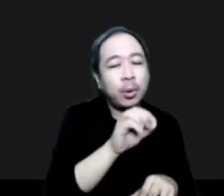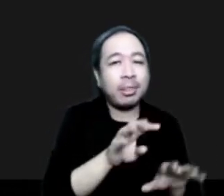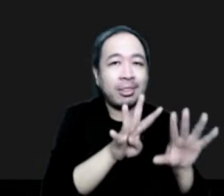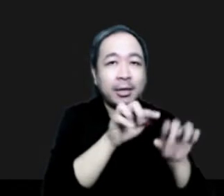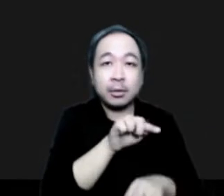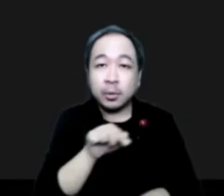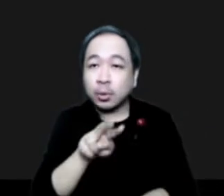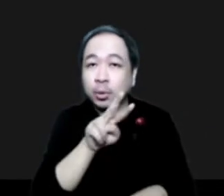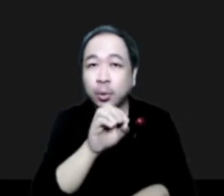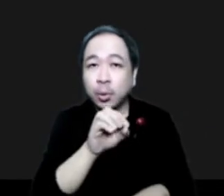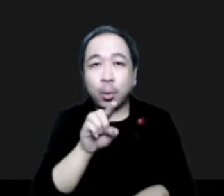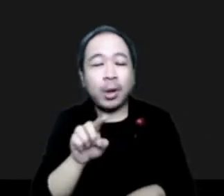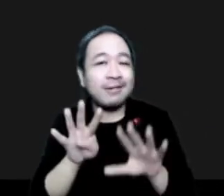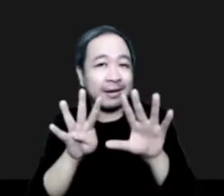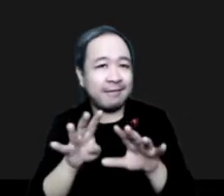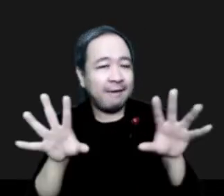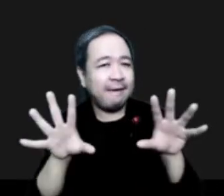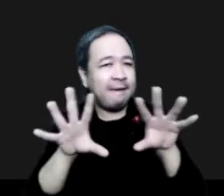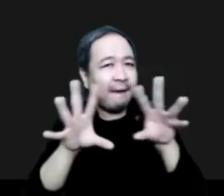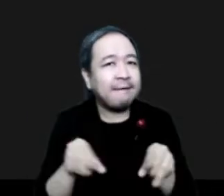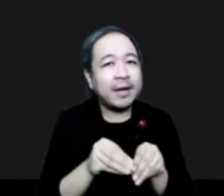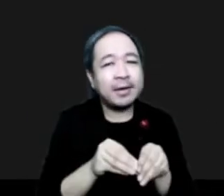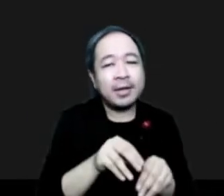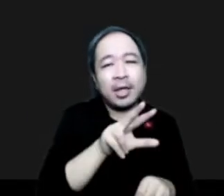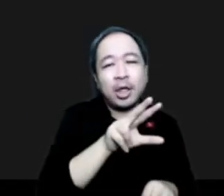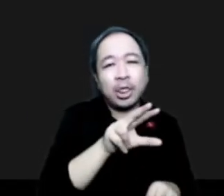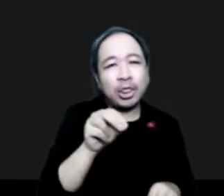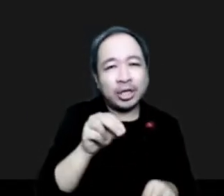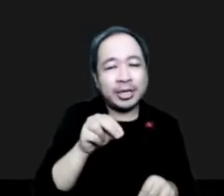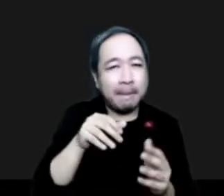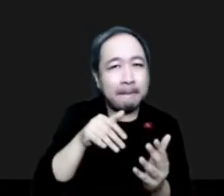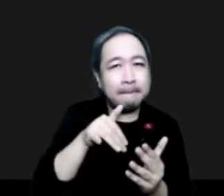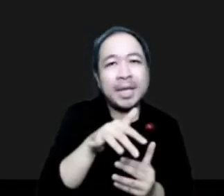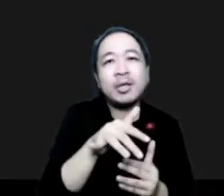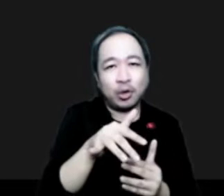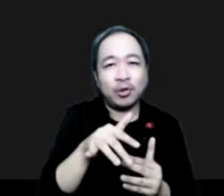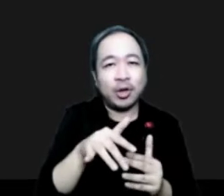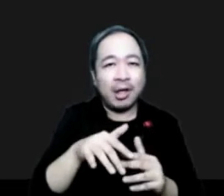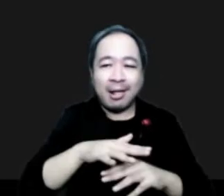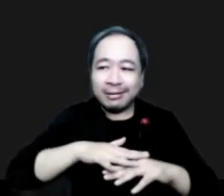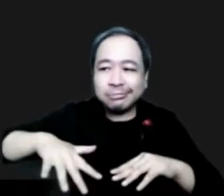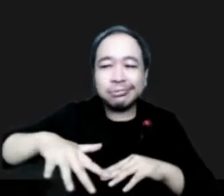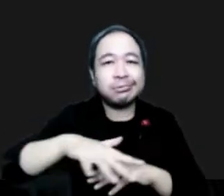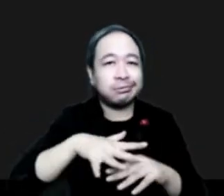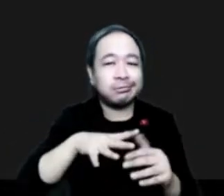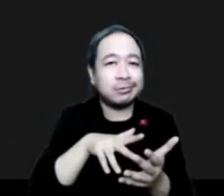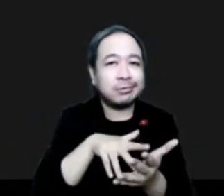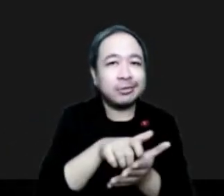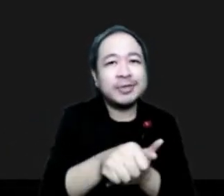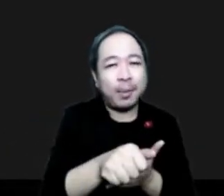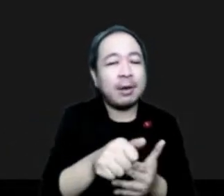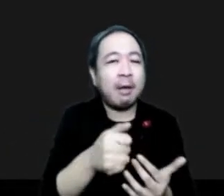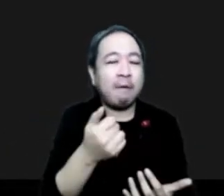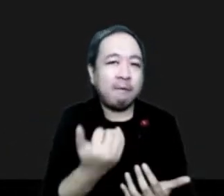of 33 million hectares in Latin America and the Caribbean affected by wildfires, with a peak in 2019 of over